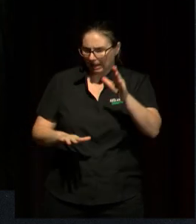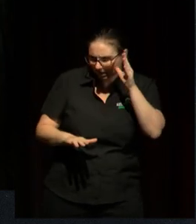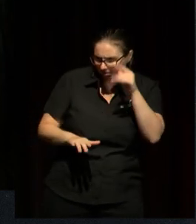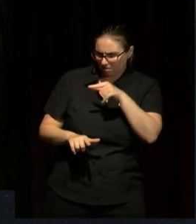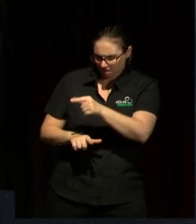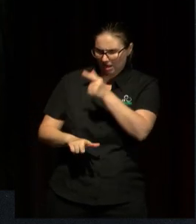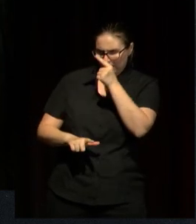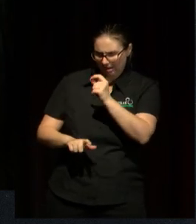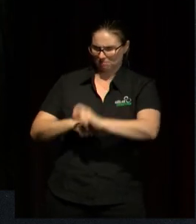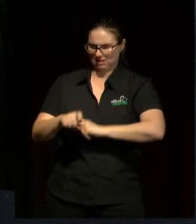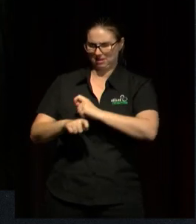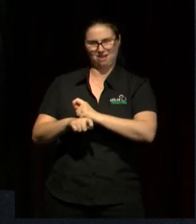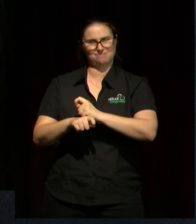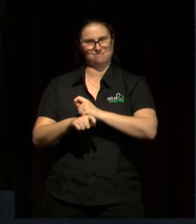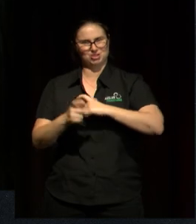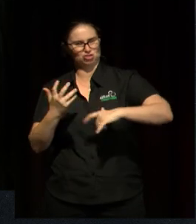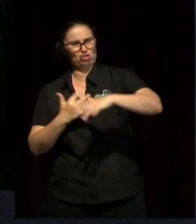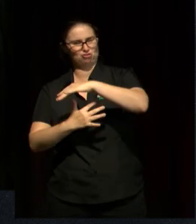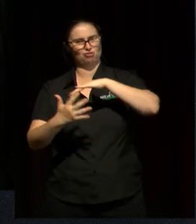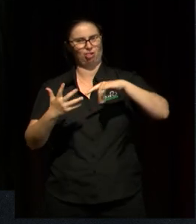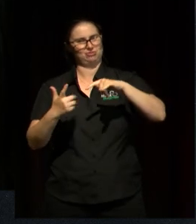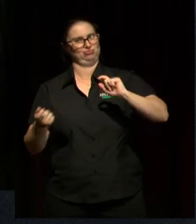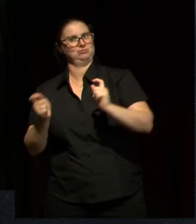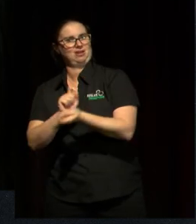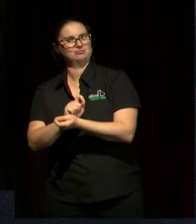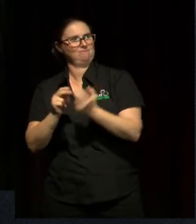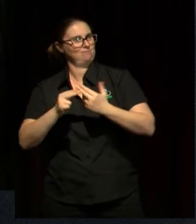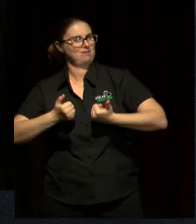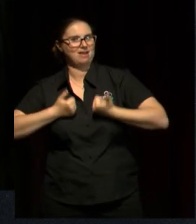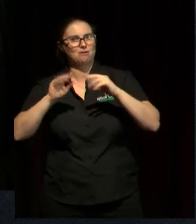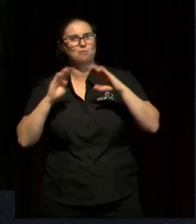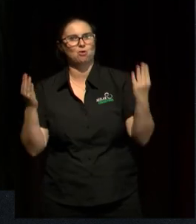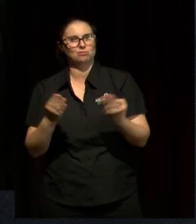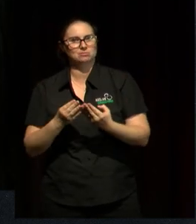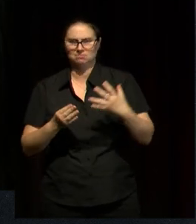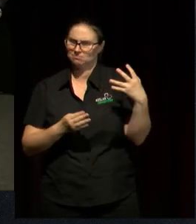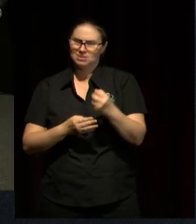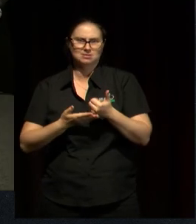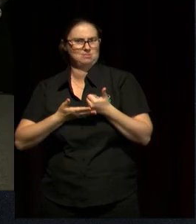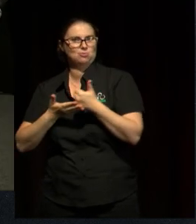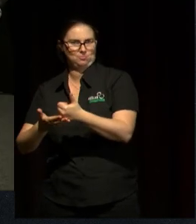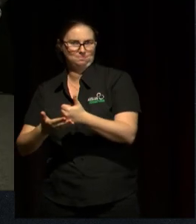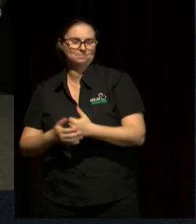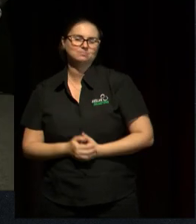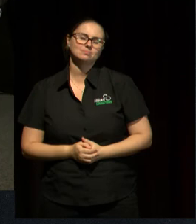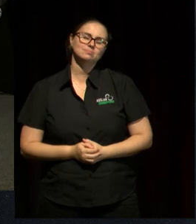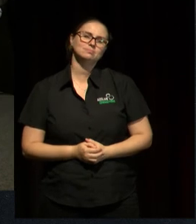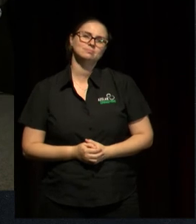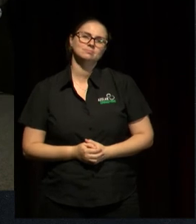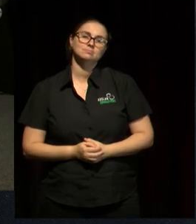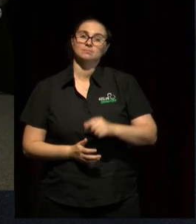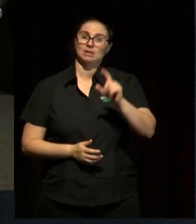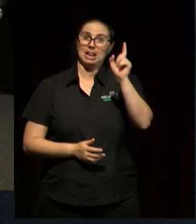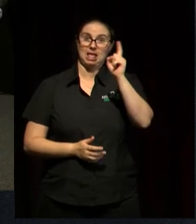change that they want to see. And we need to support that. So I'm now going to turn to Q&A.